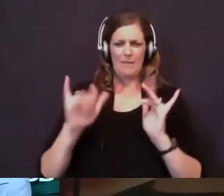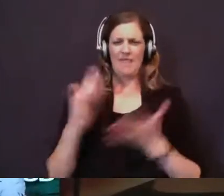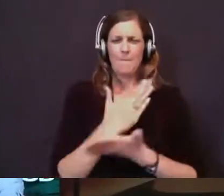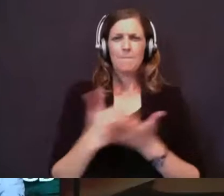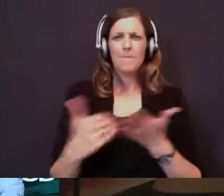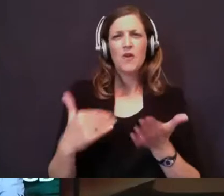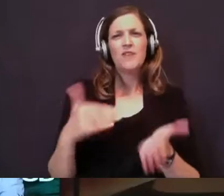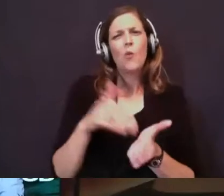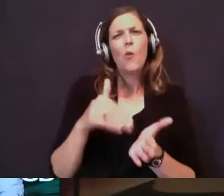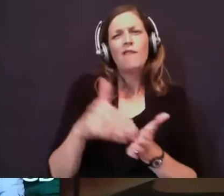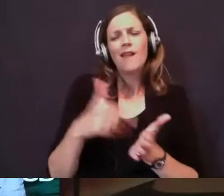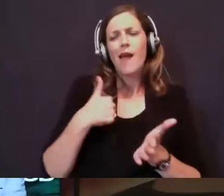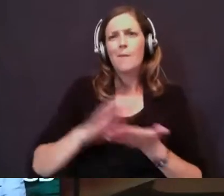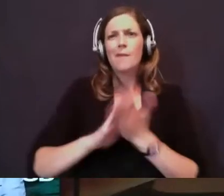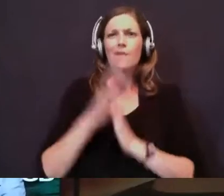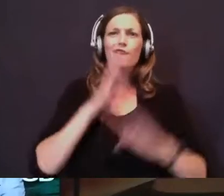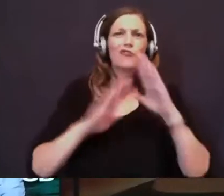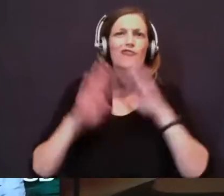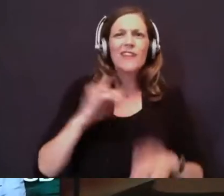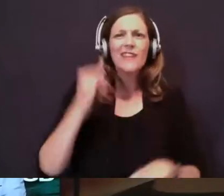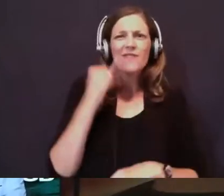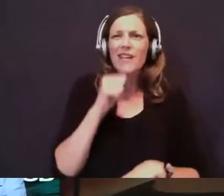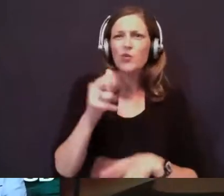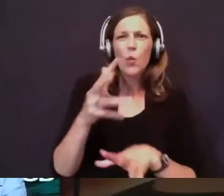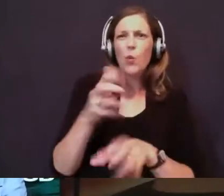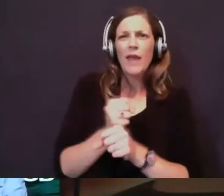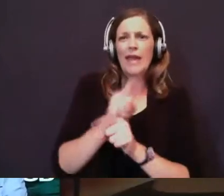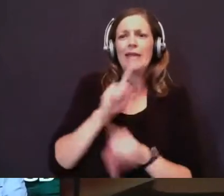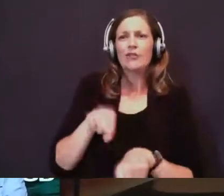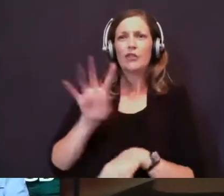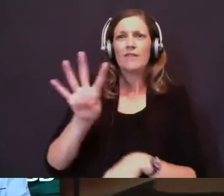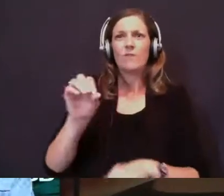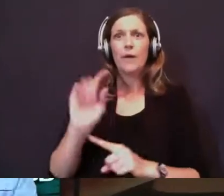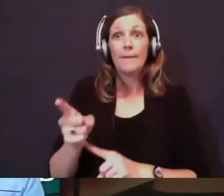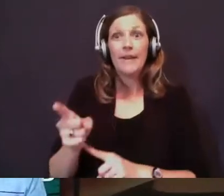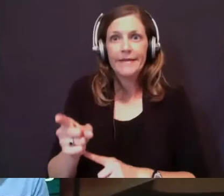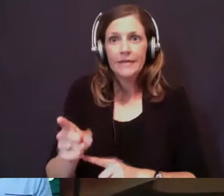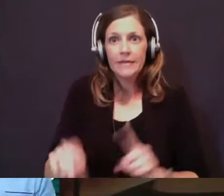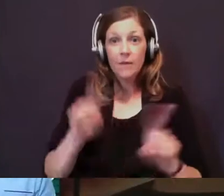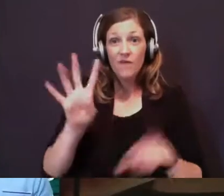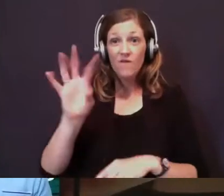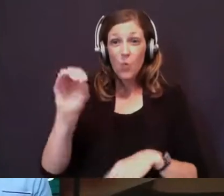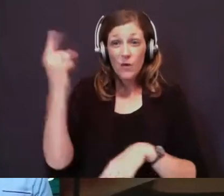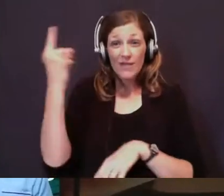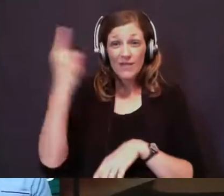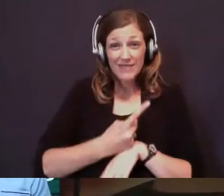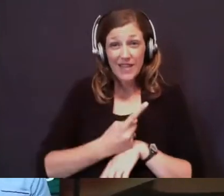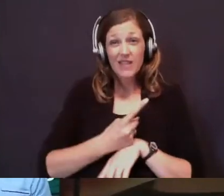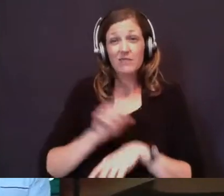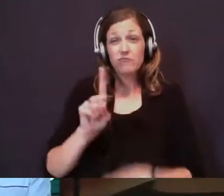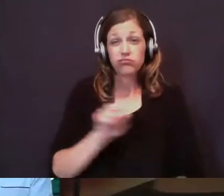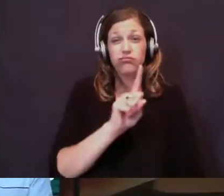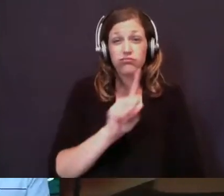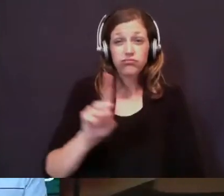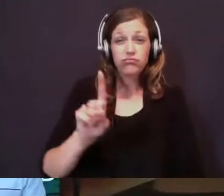I get frustrated if I don't receive an answer from God in 40 minutes. But 40 days of going on,